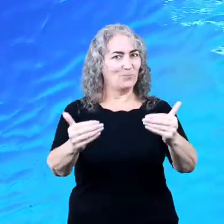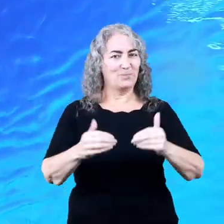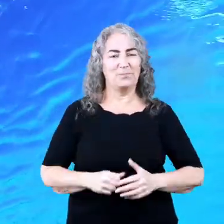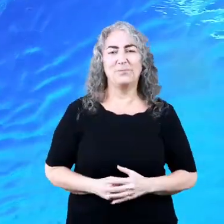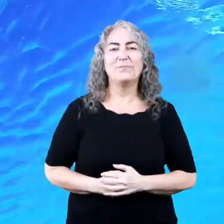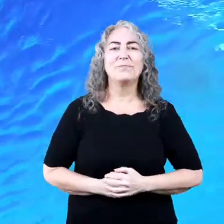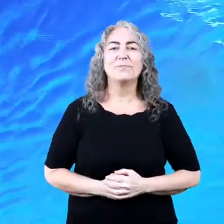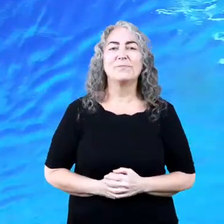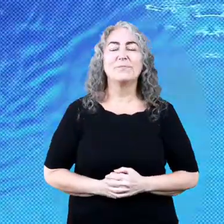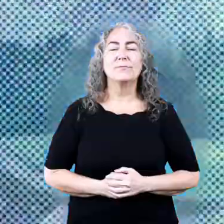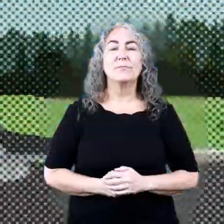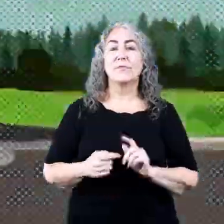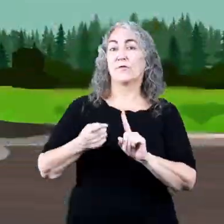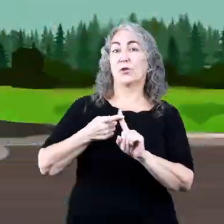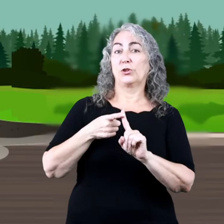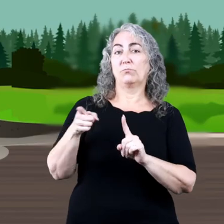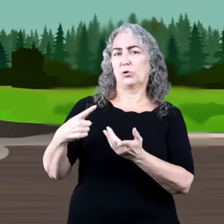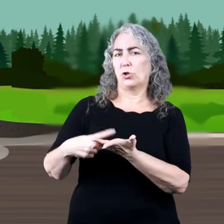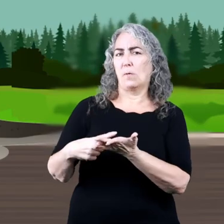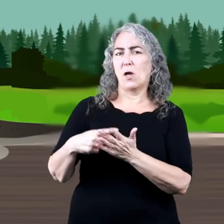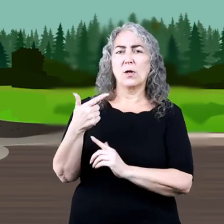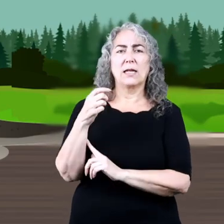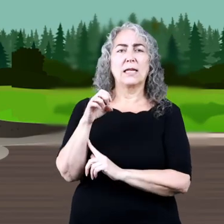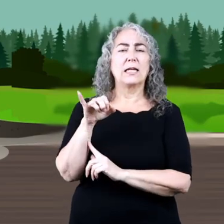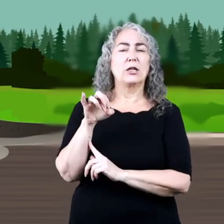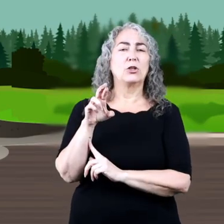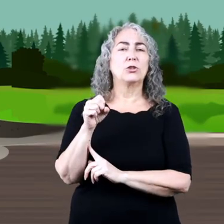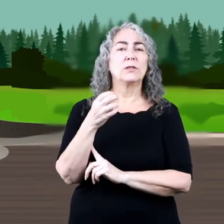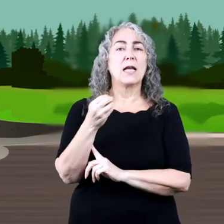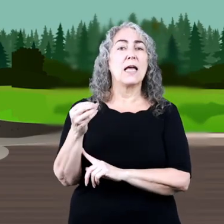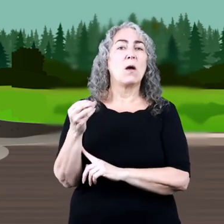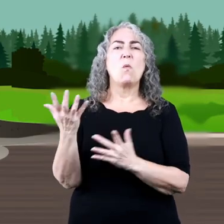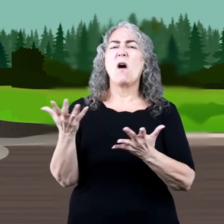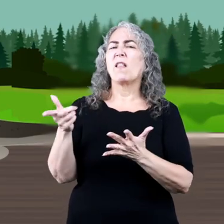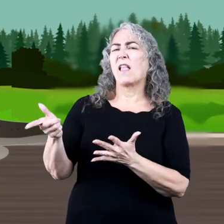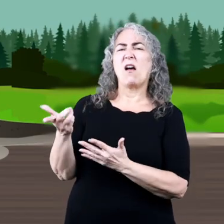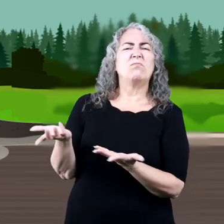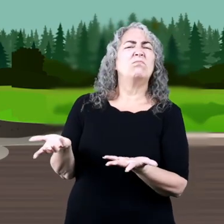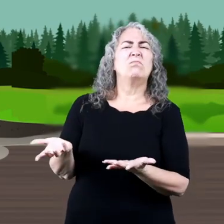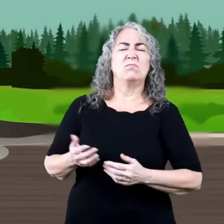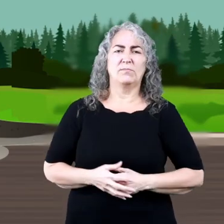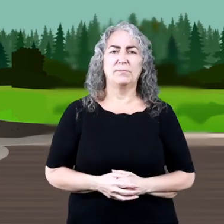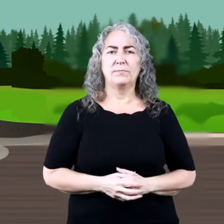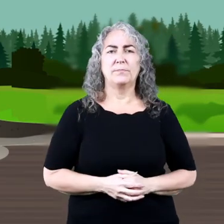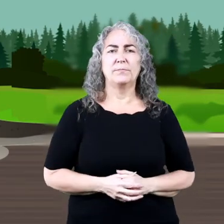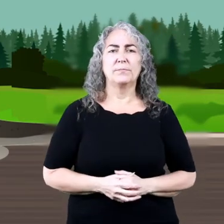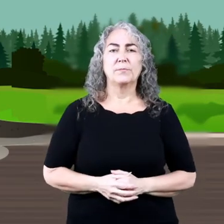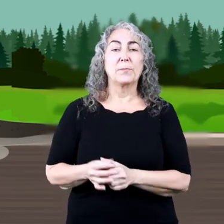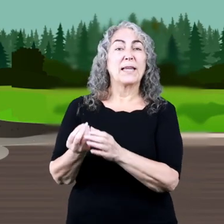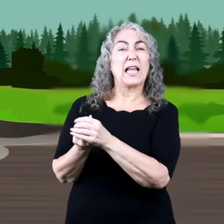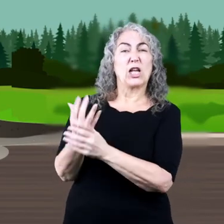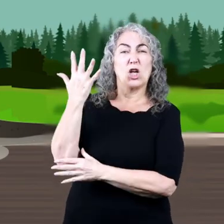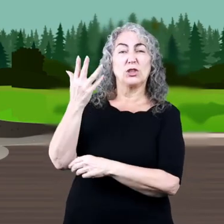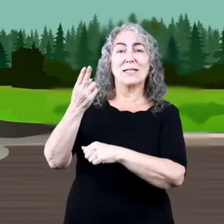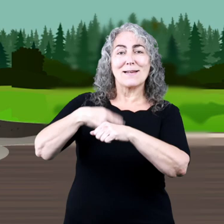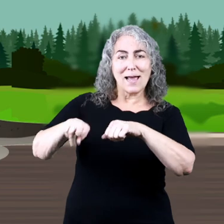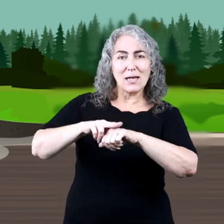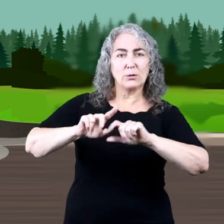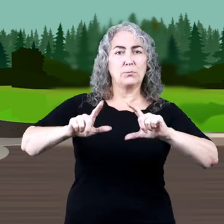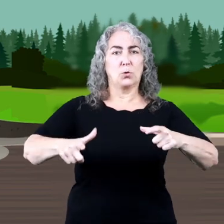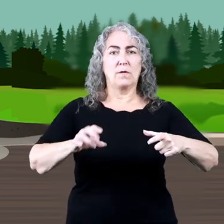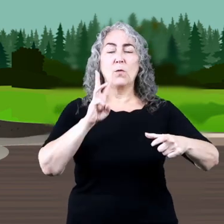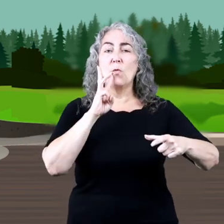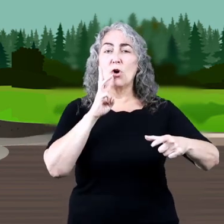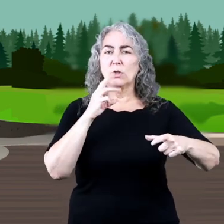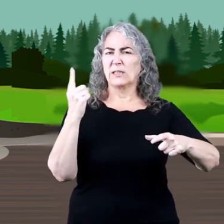Let's go! First off, let's talk about geysers and what they are. Geysers are